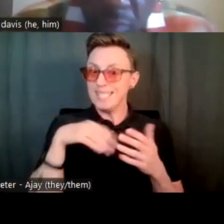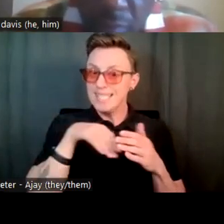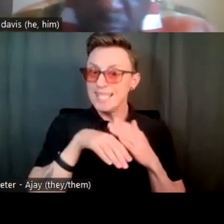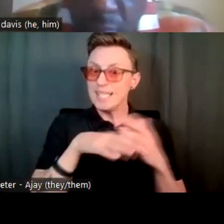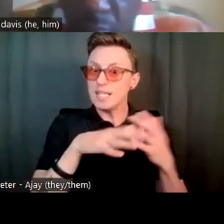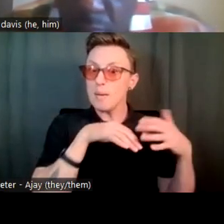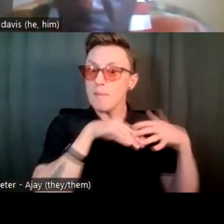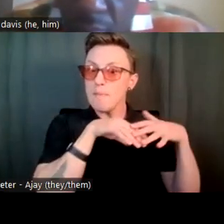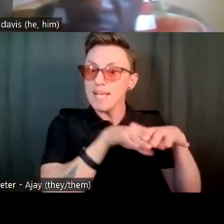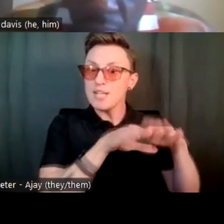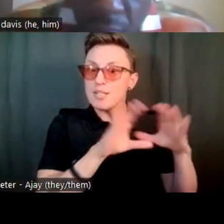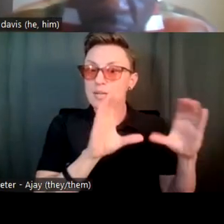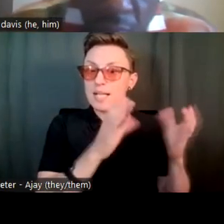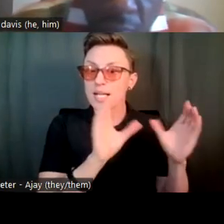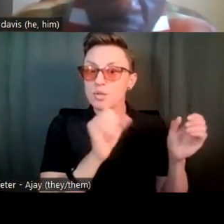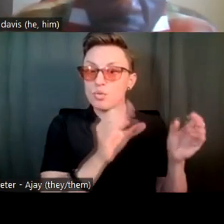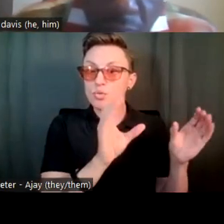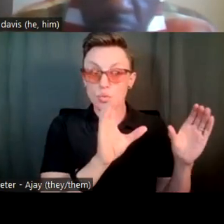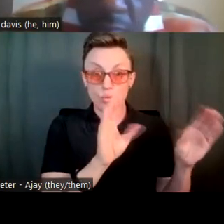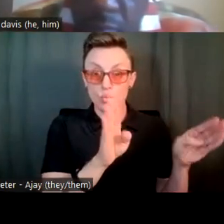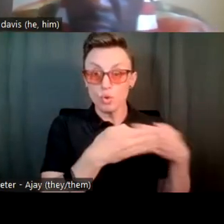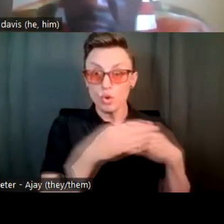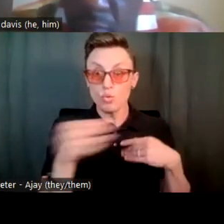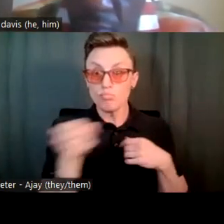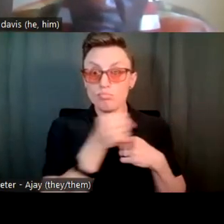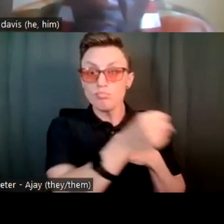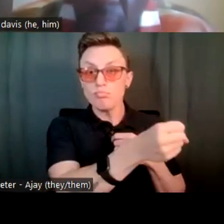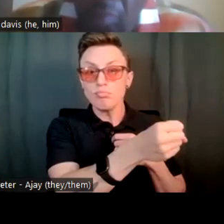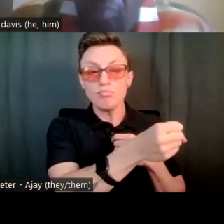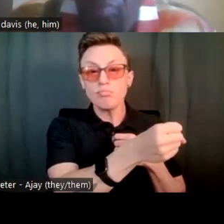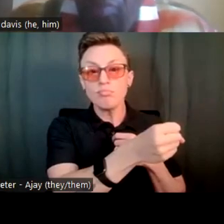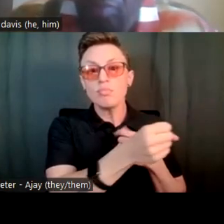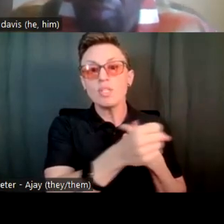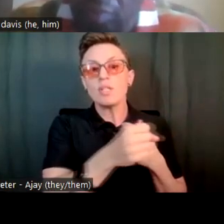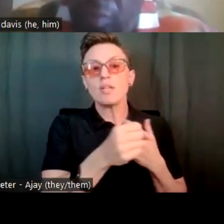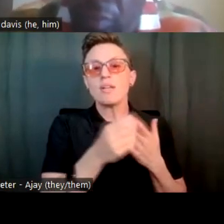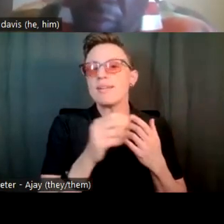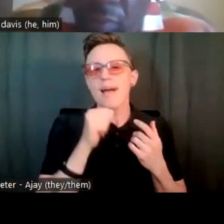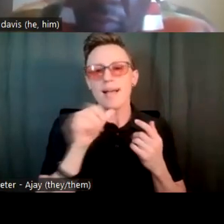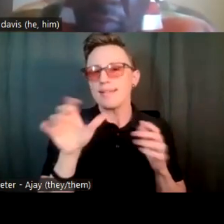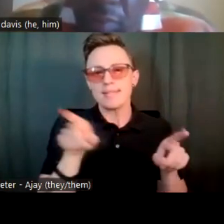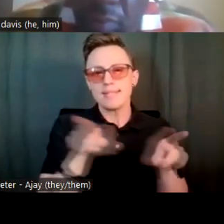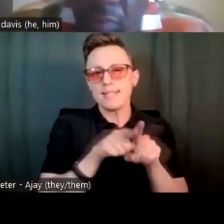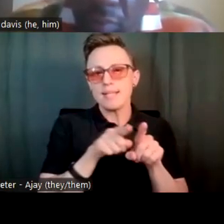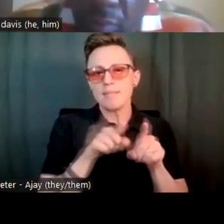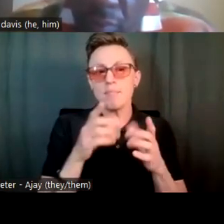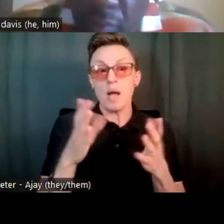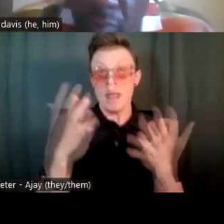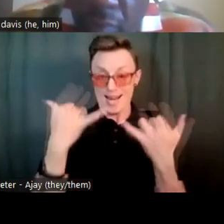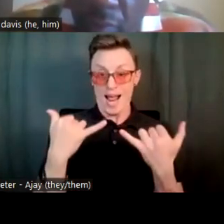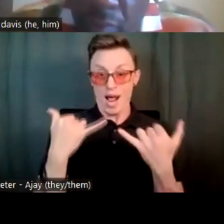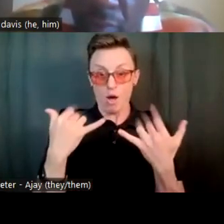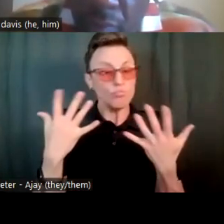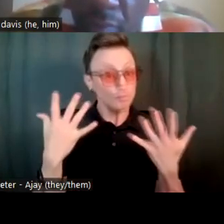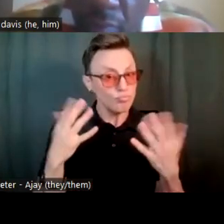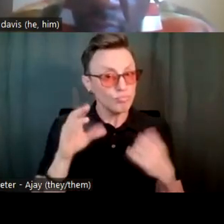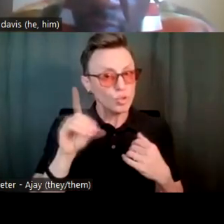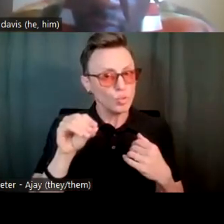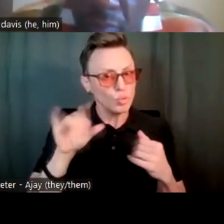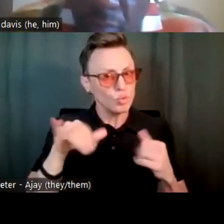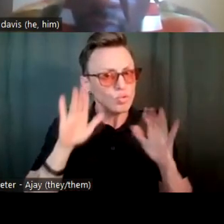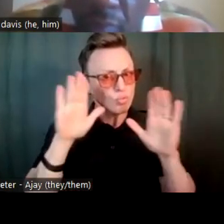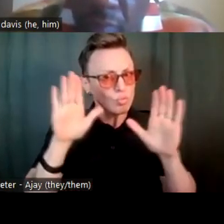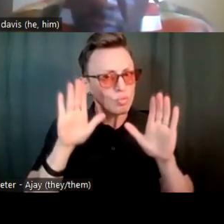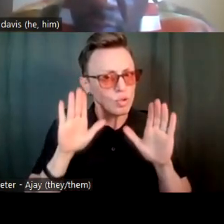classes as they do now, which is very wonderful. So